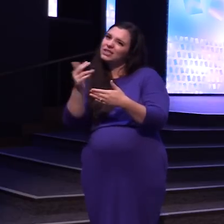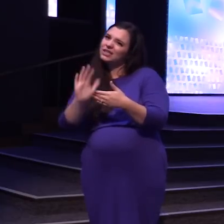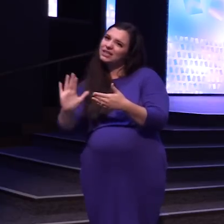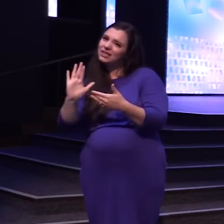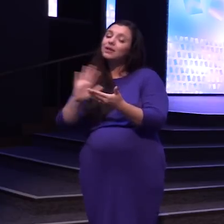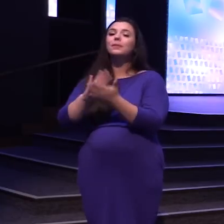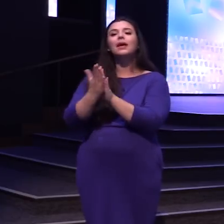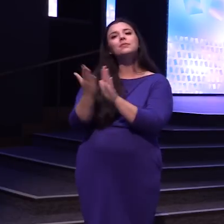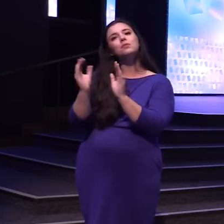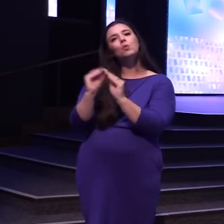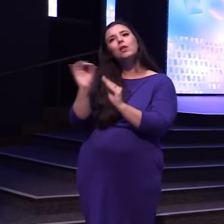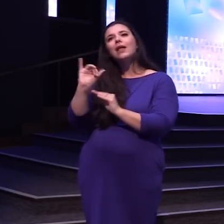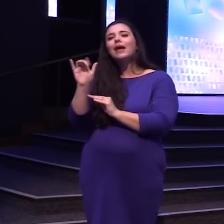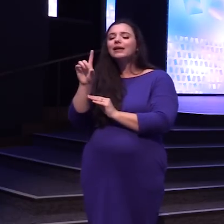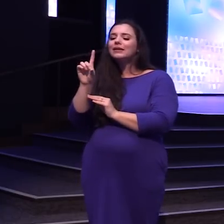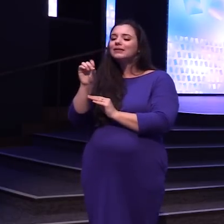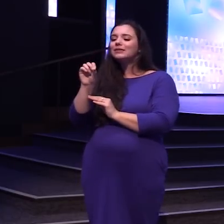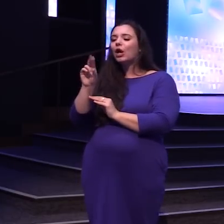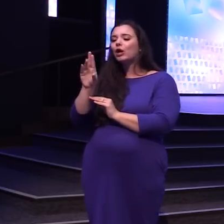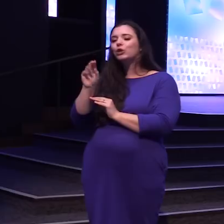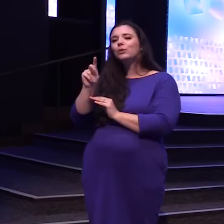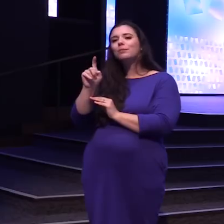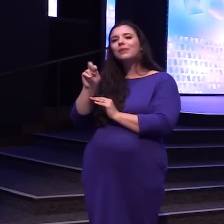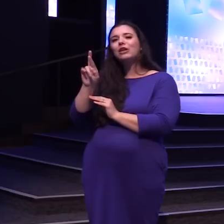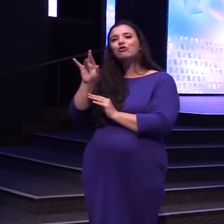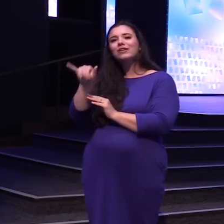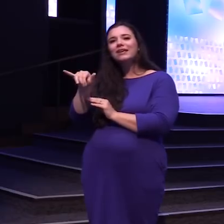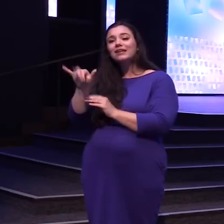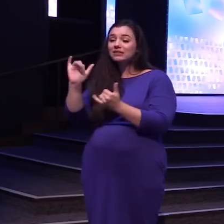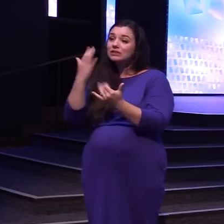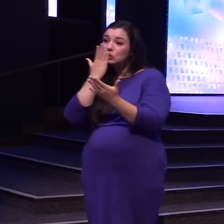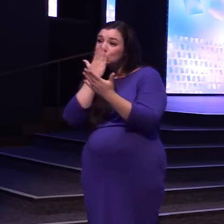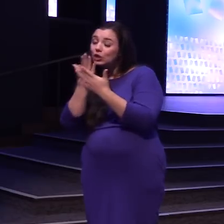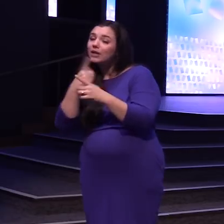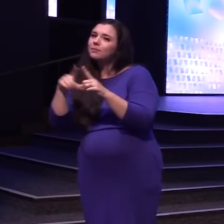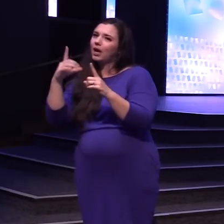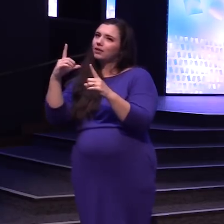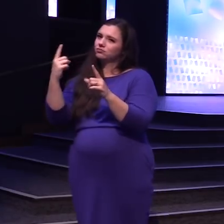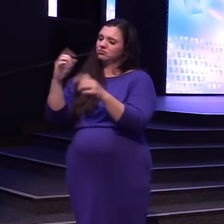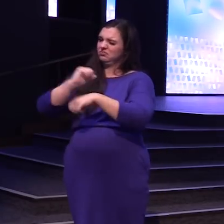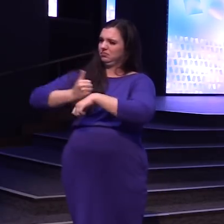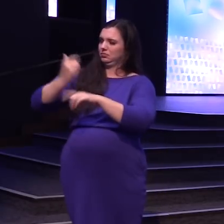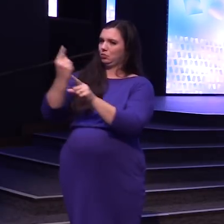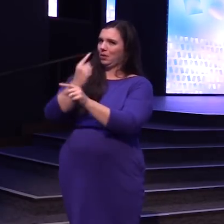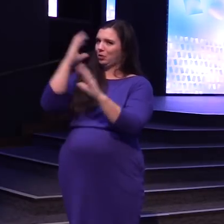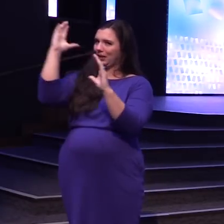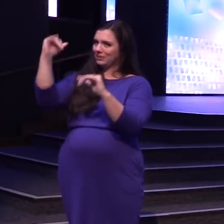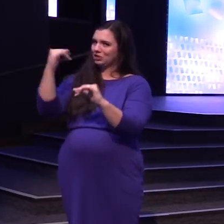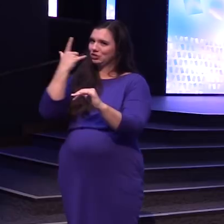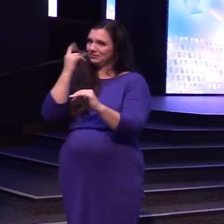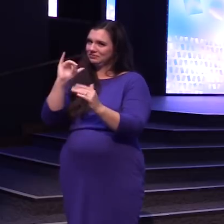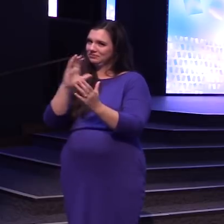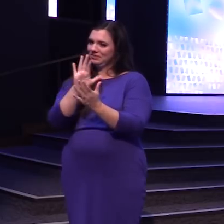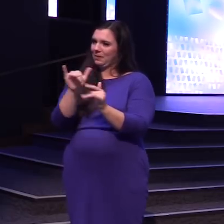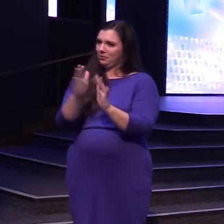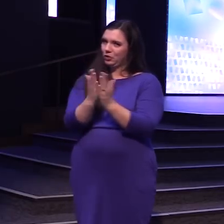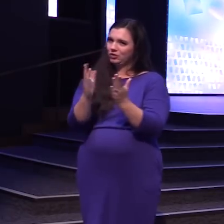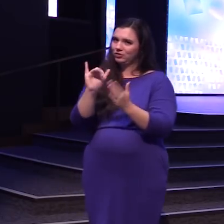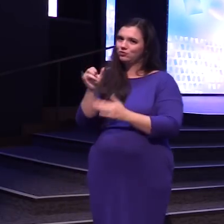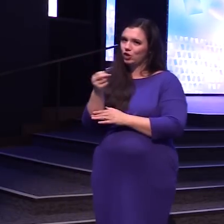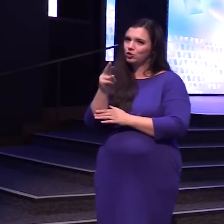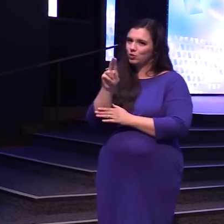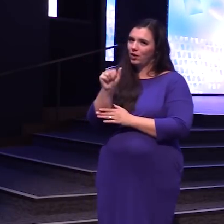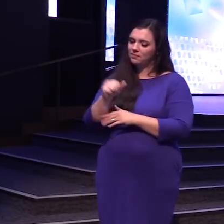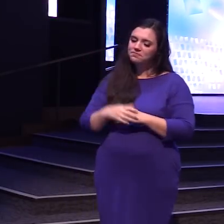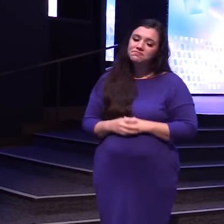into More of a documentary Still good But I just want to Give proper expectations Okay So we're going to start